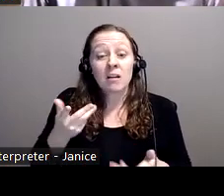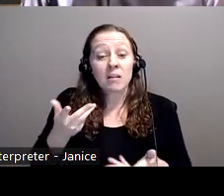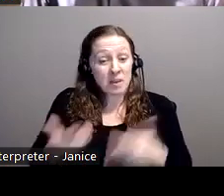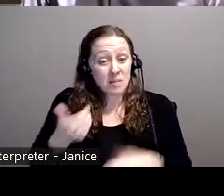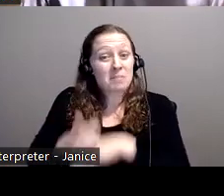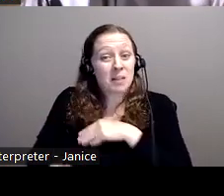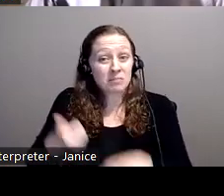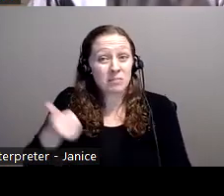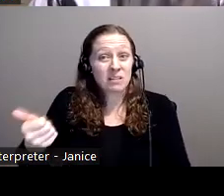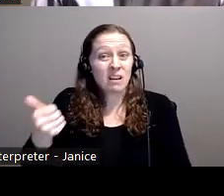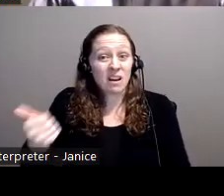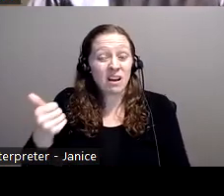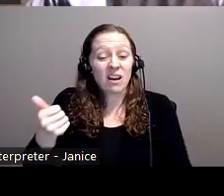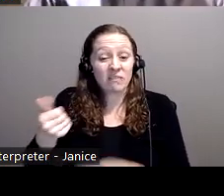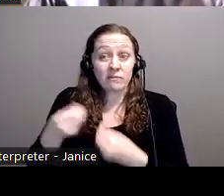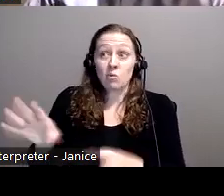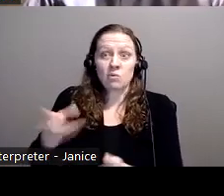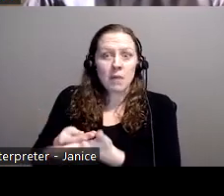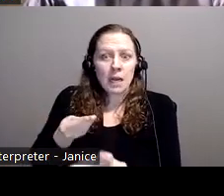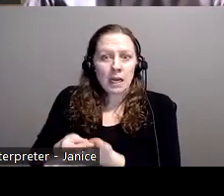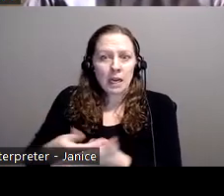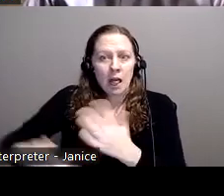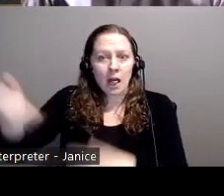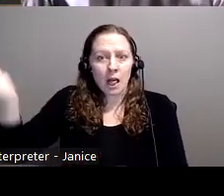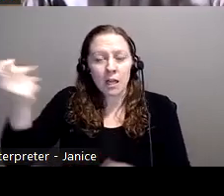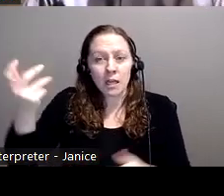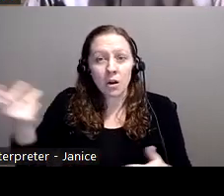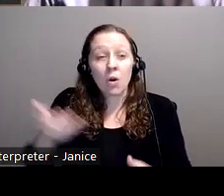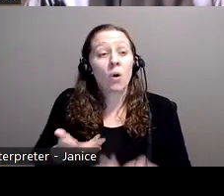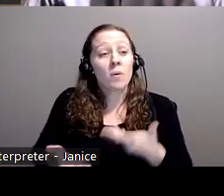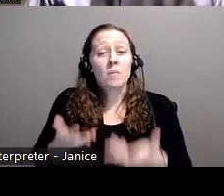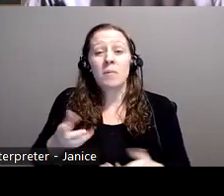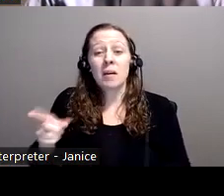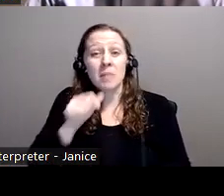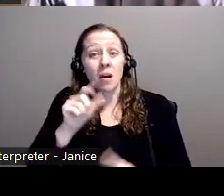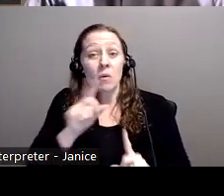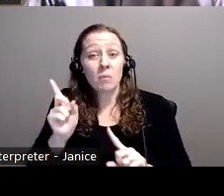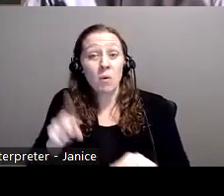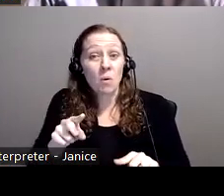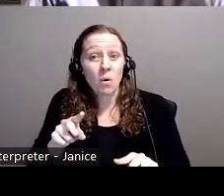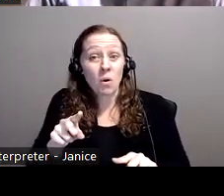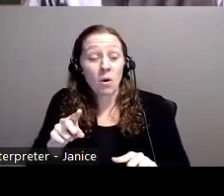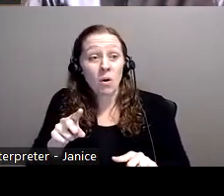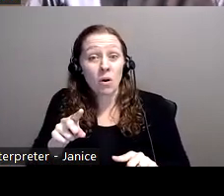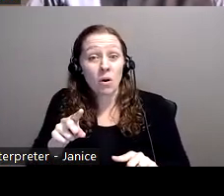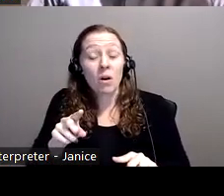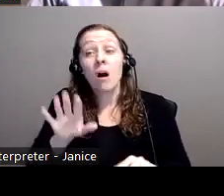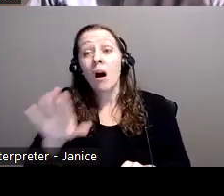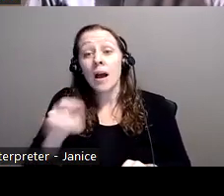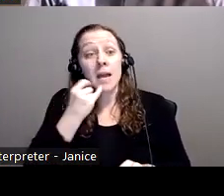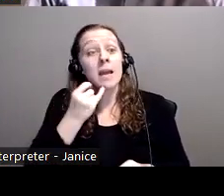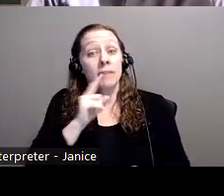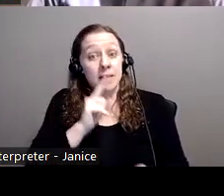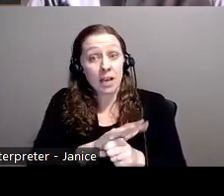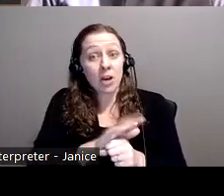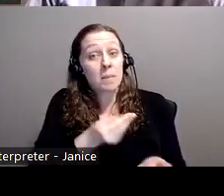themselves for the losses and or maybe they won't report the incident unless there are guaranteed restitution or a